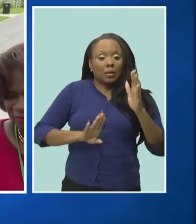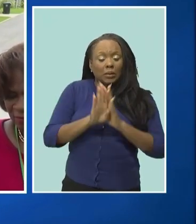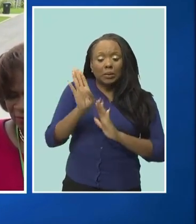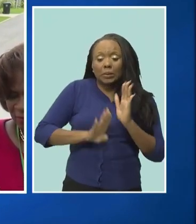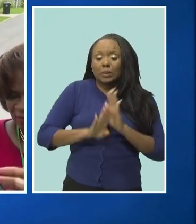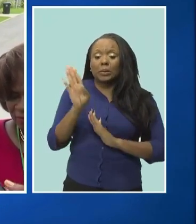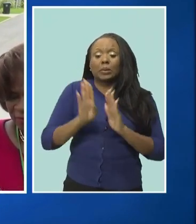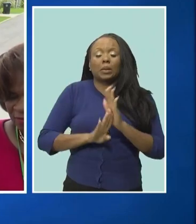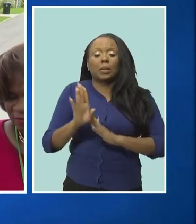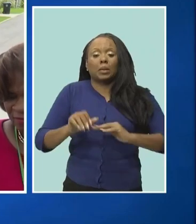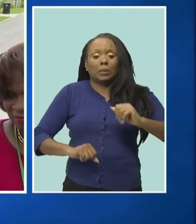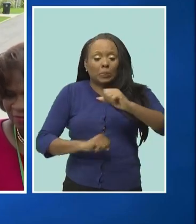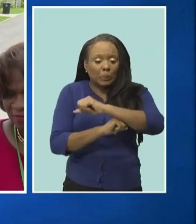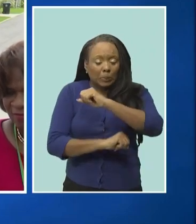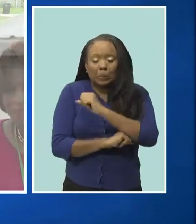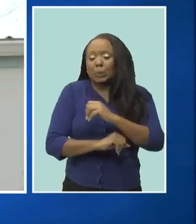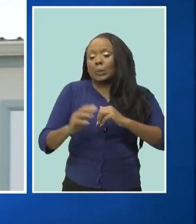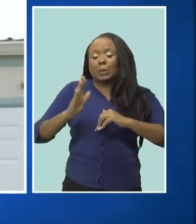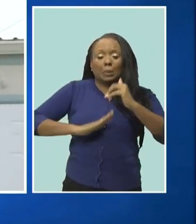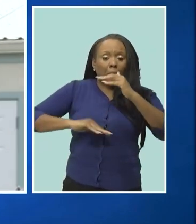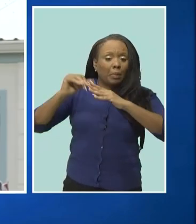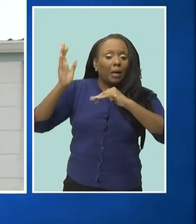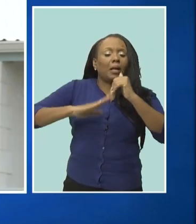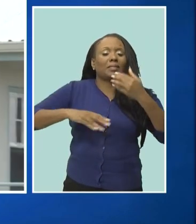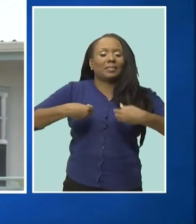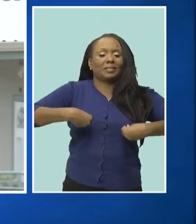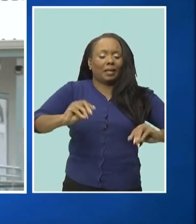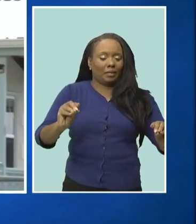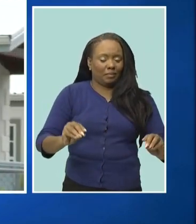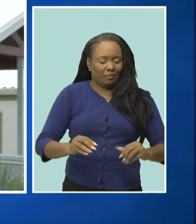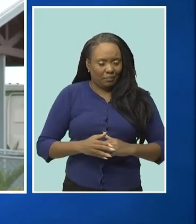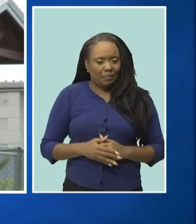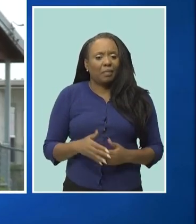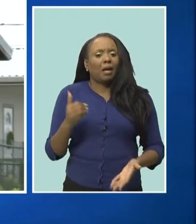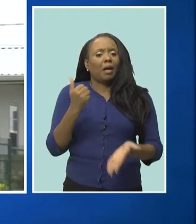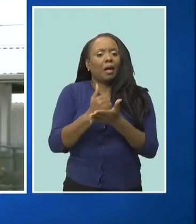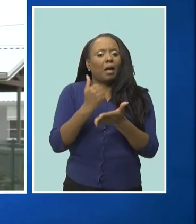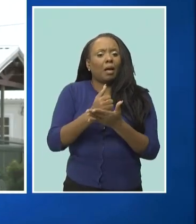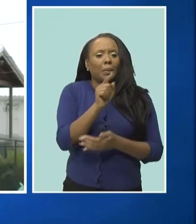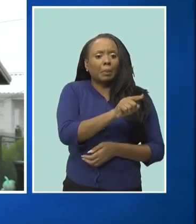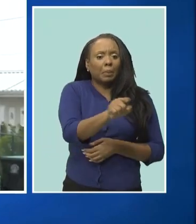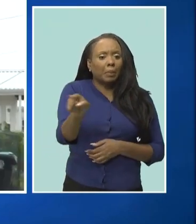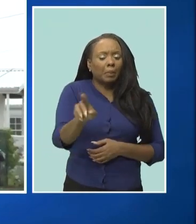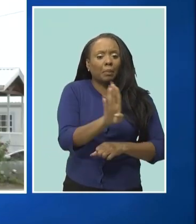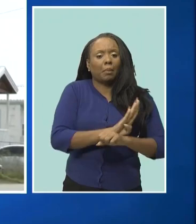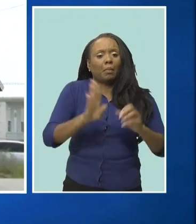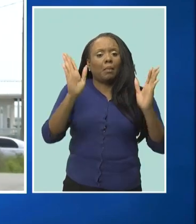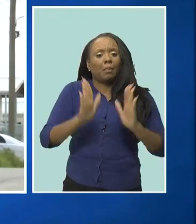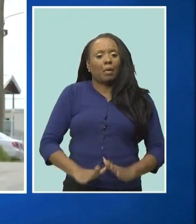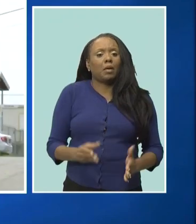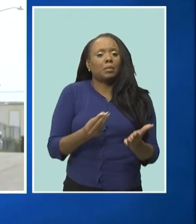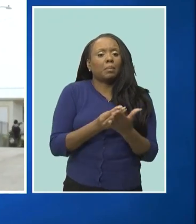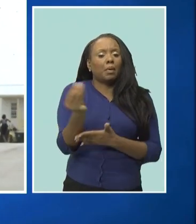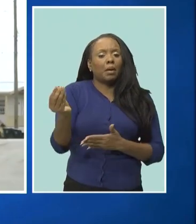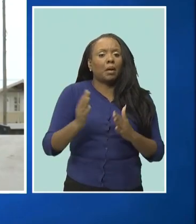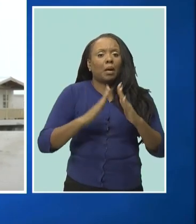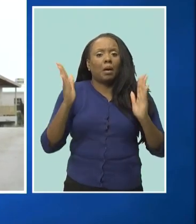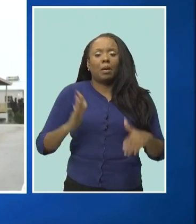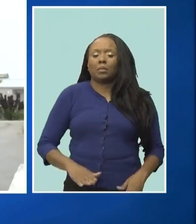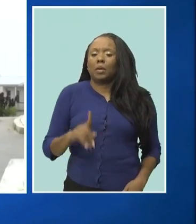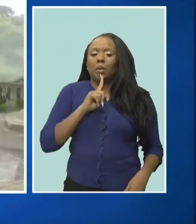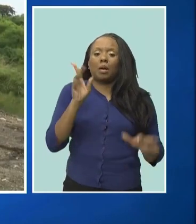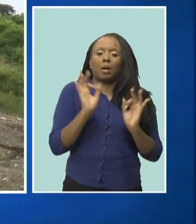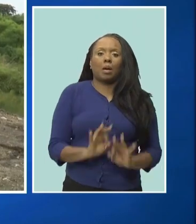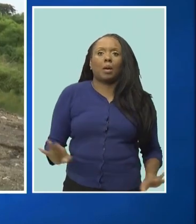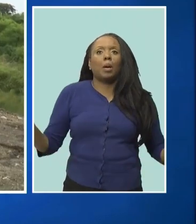build it and sell it Mr. Birken says helping Barbadians to own a piece of the rock is a major part of their business